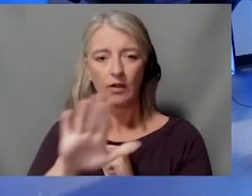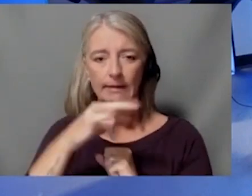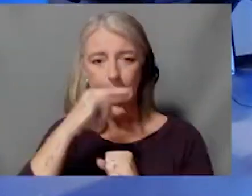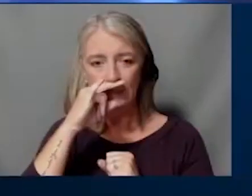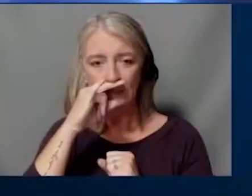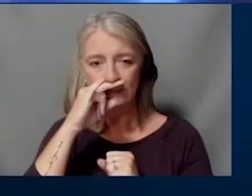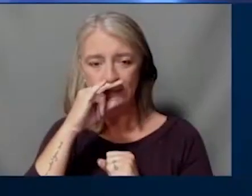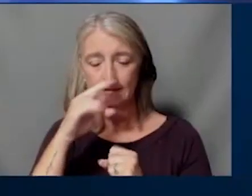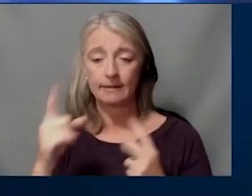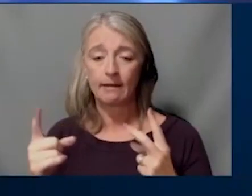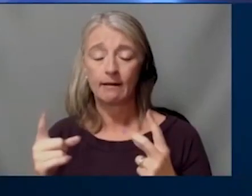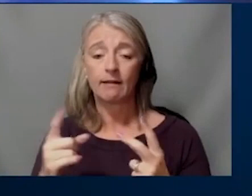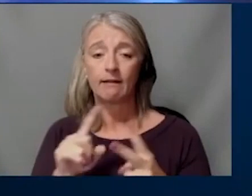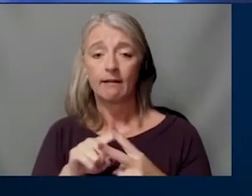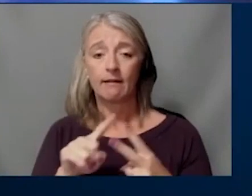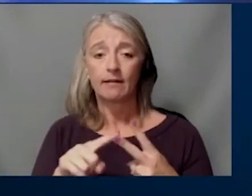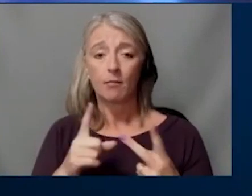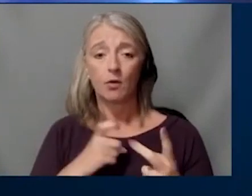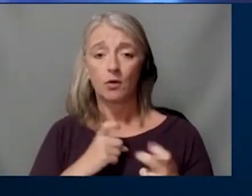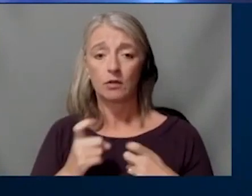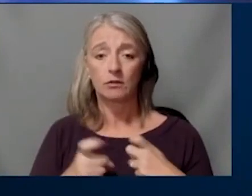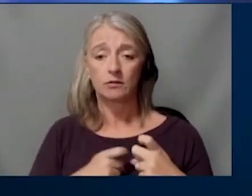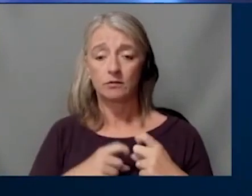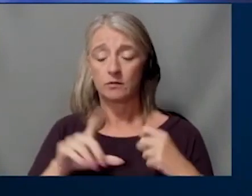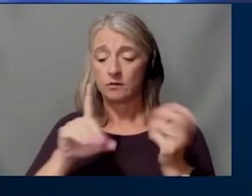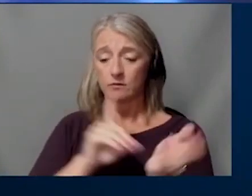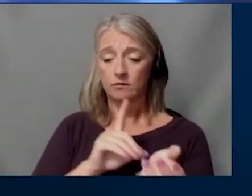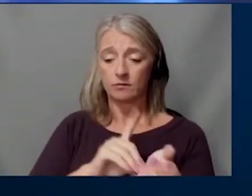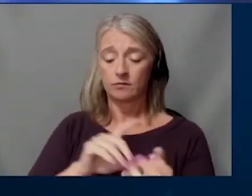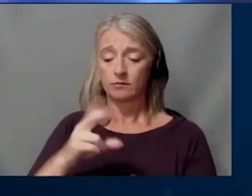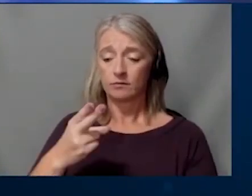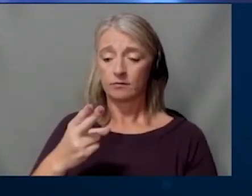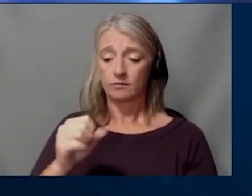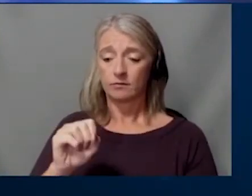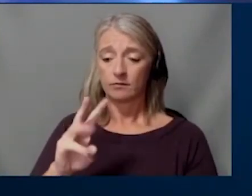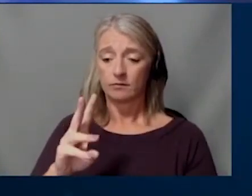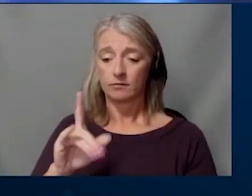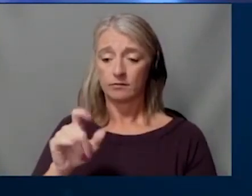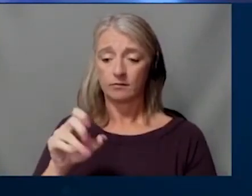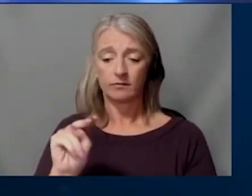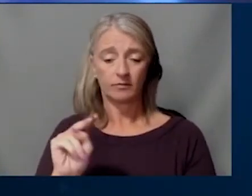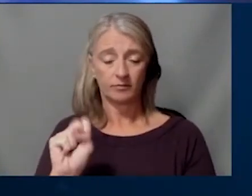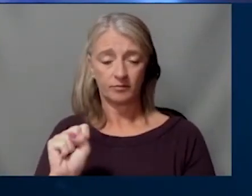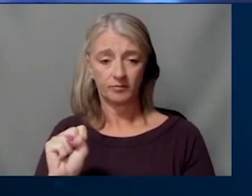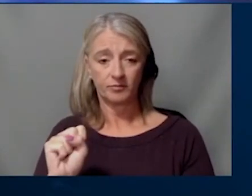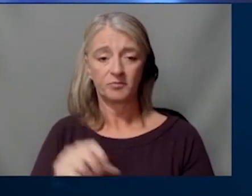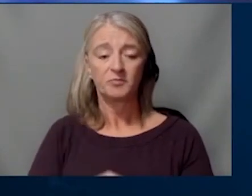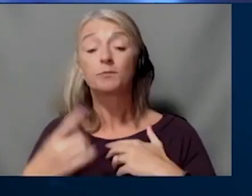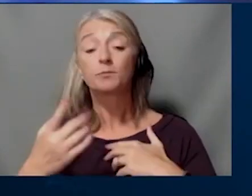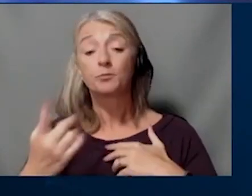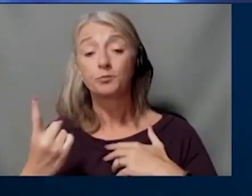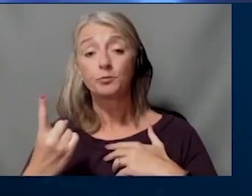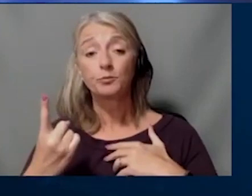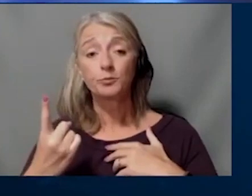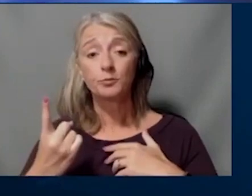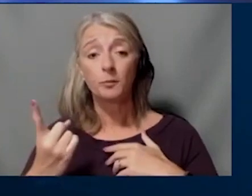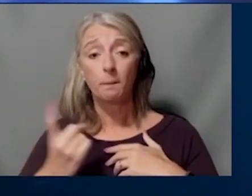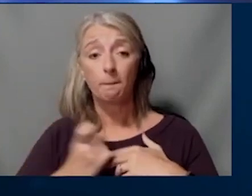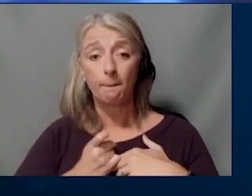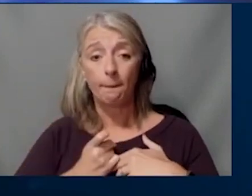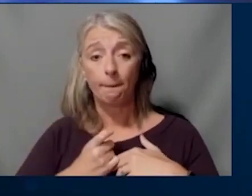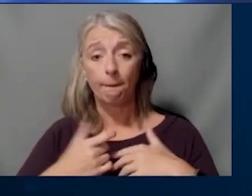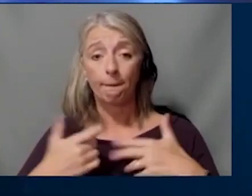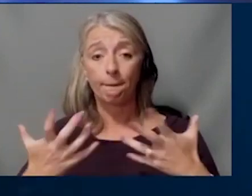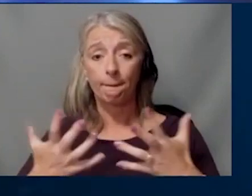Dr. Hawkinson. So I'm going to just jump over to you for a quick moment before we wrap up. Dr. question is, let me